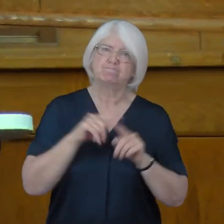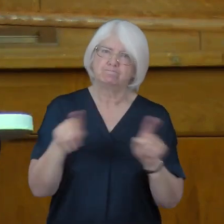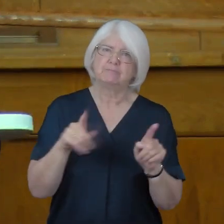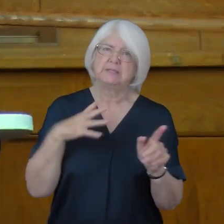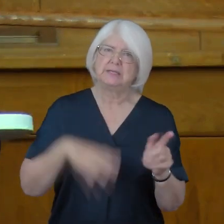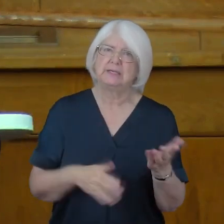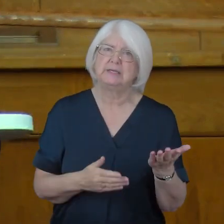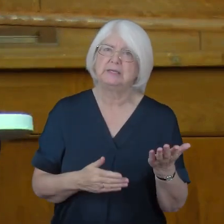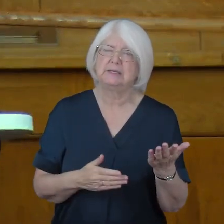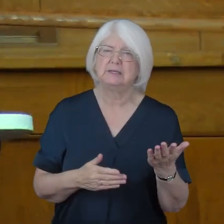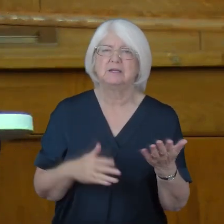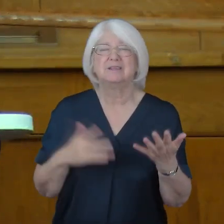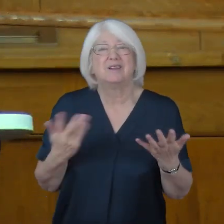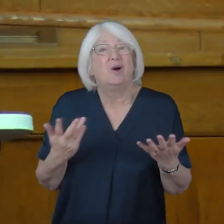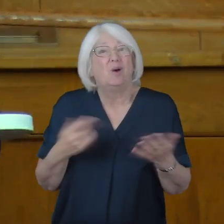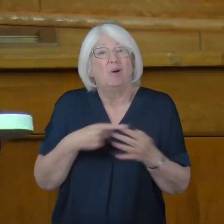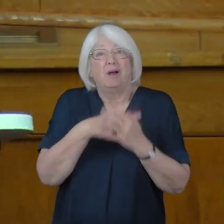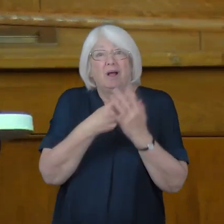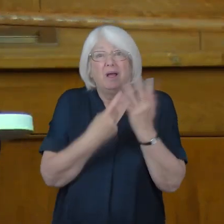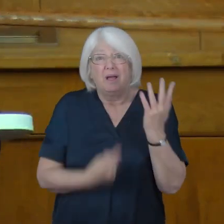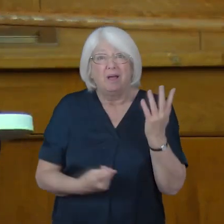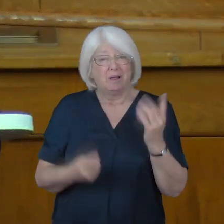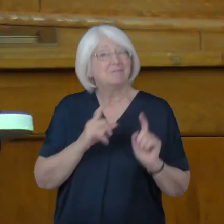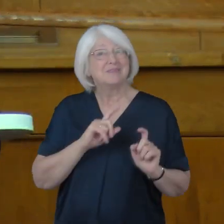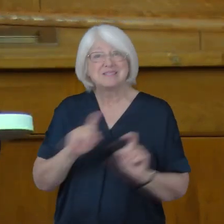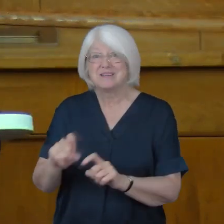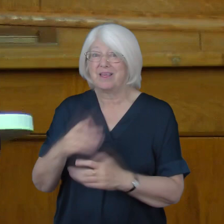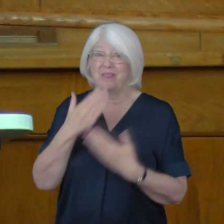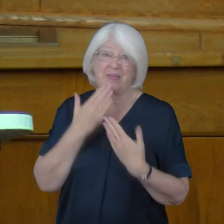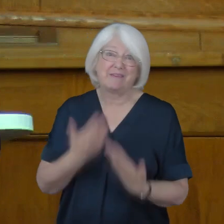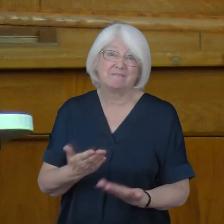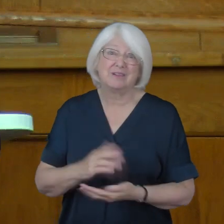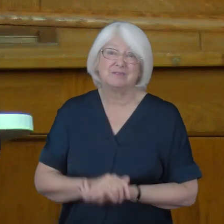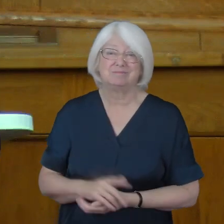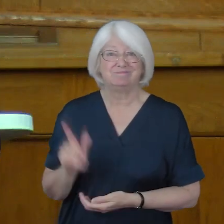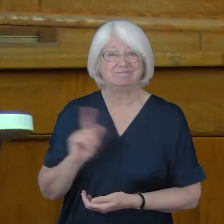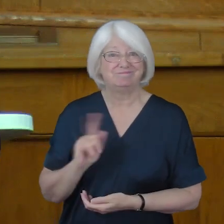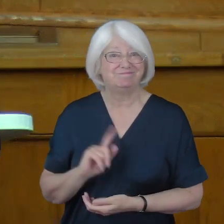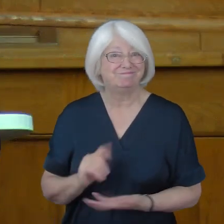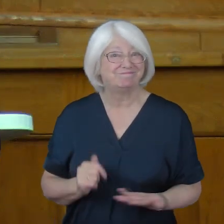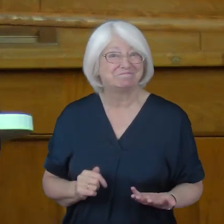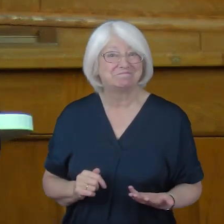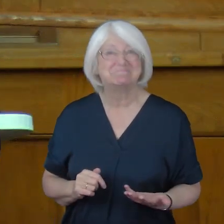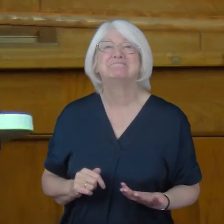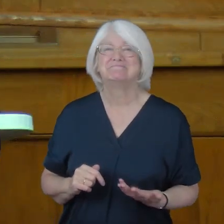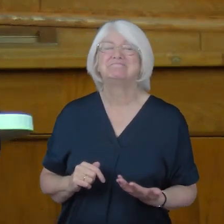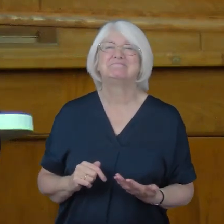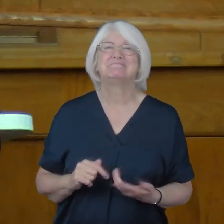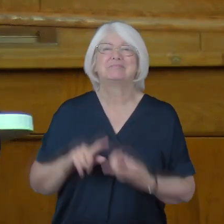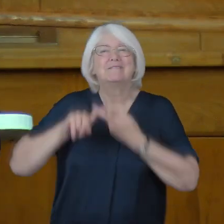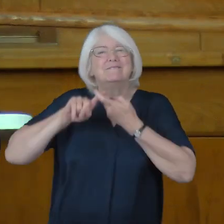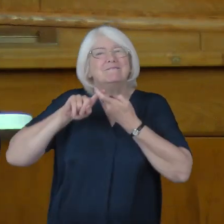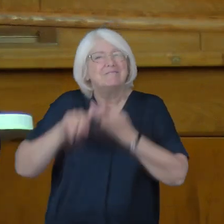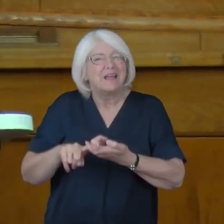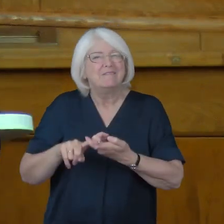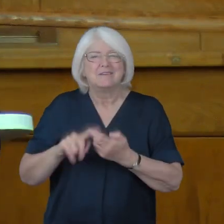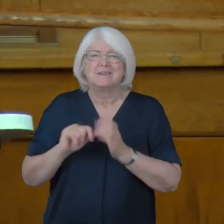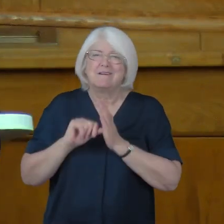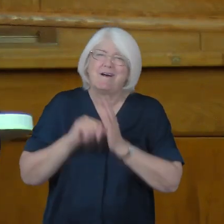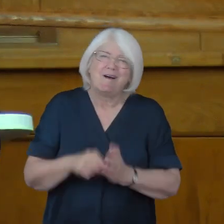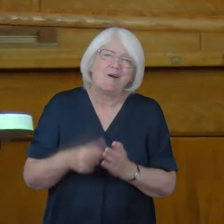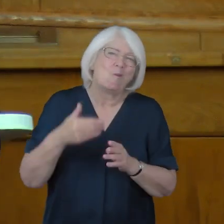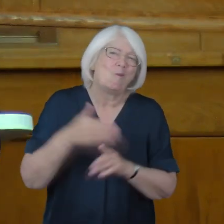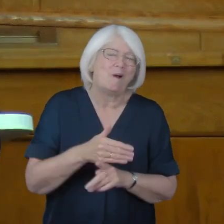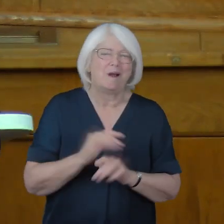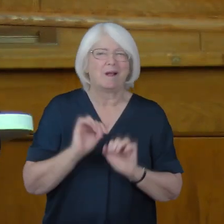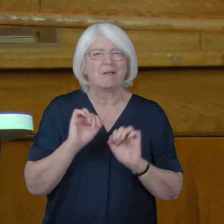thankful. I am thankful for the faithfulness and hard work and ingenuity of those